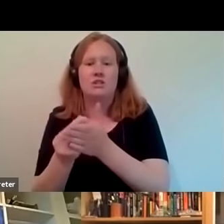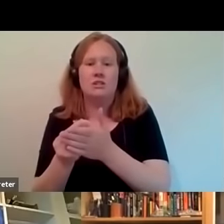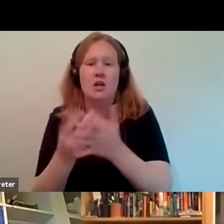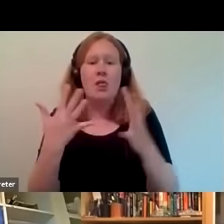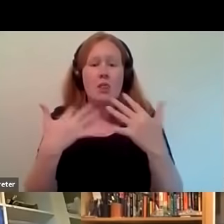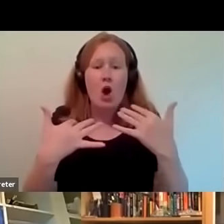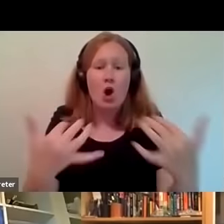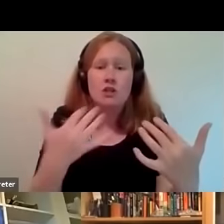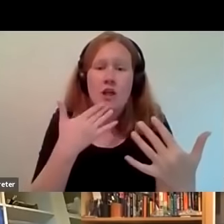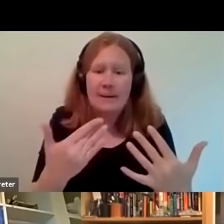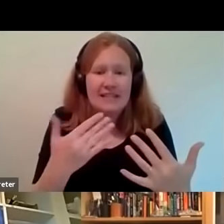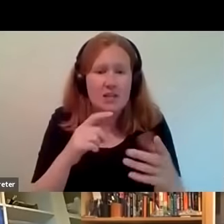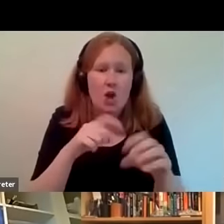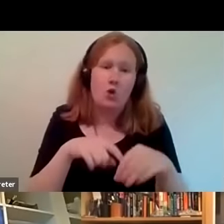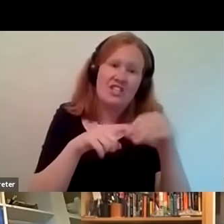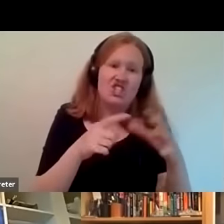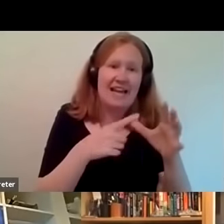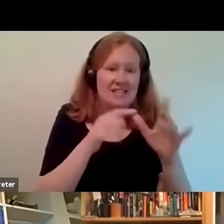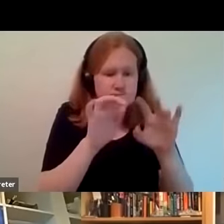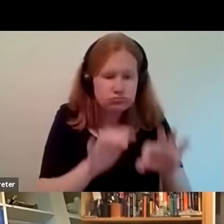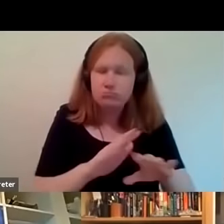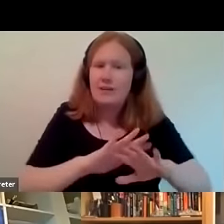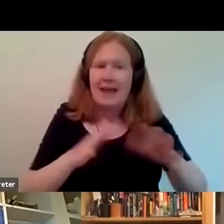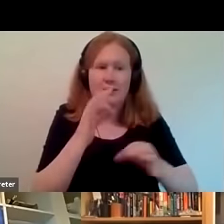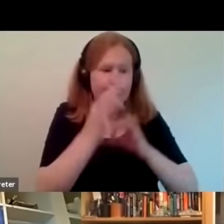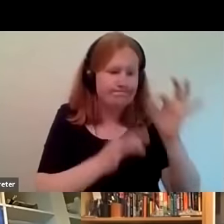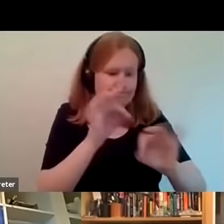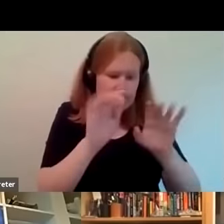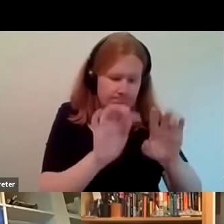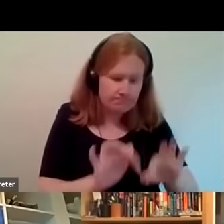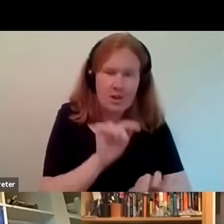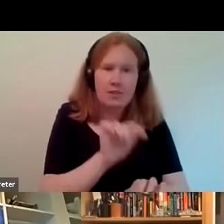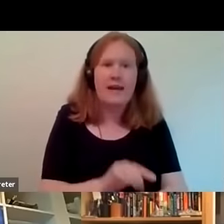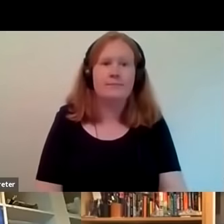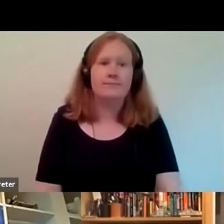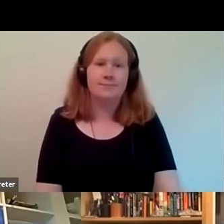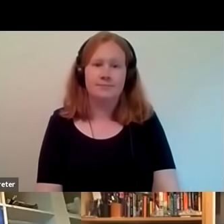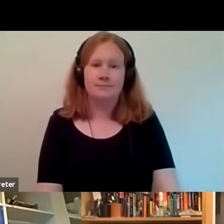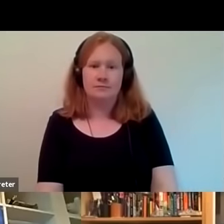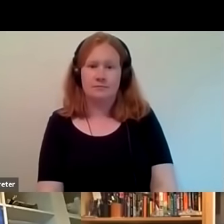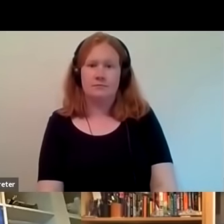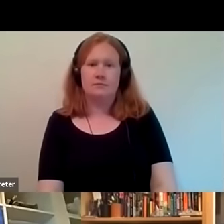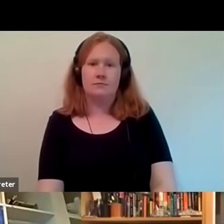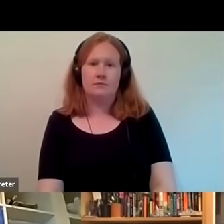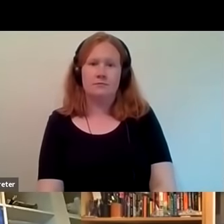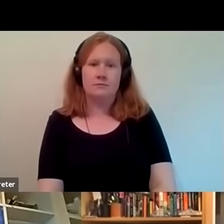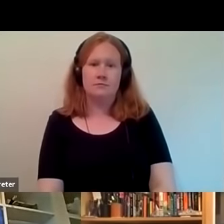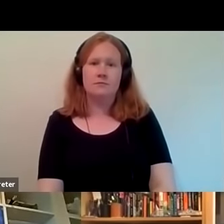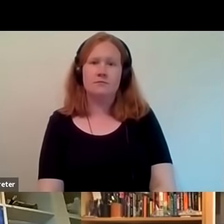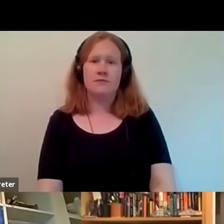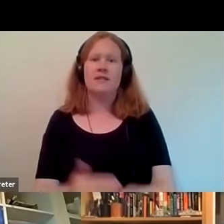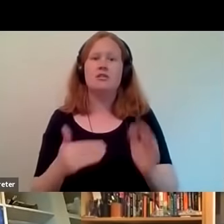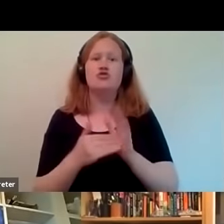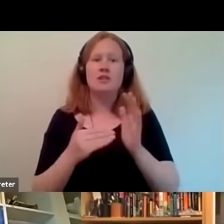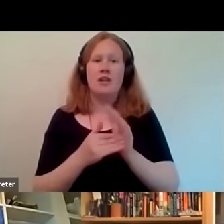do um send us questions through the q a box because we would love to address them after that so yeah z if you can talk to us about just